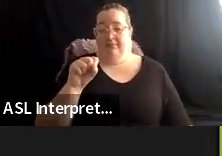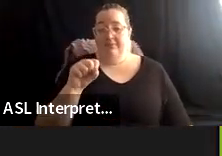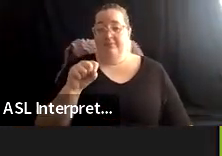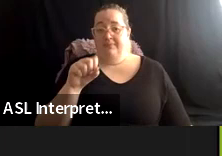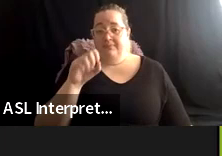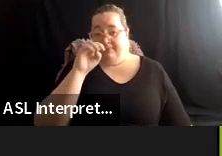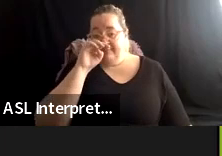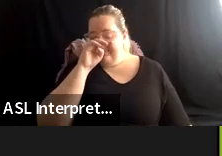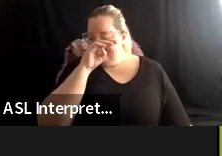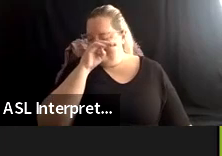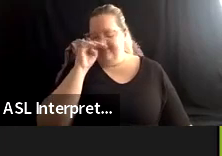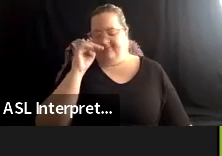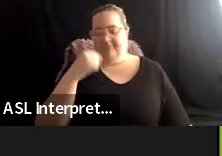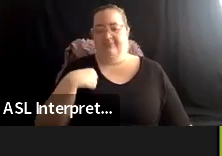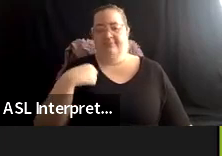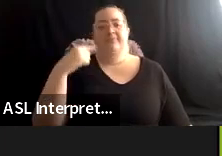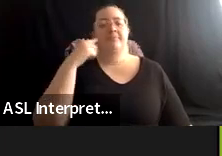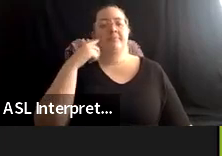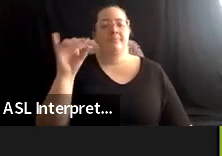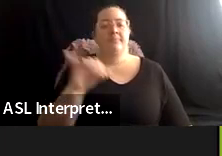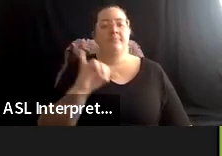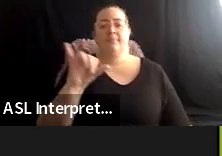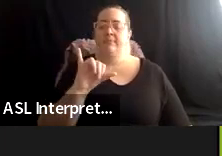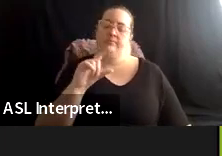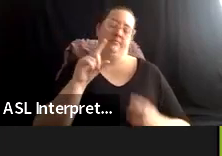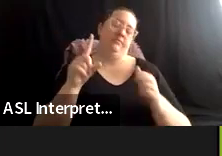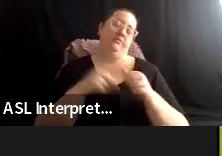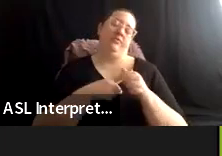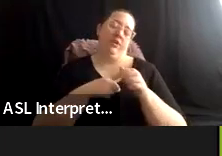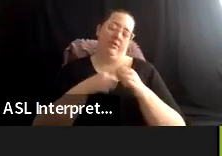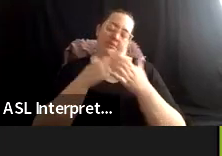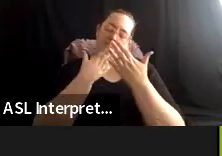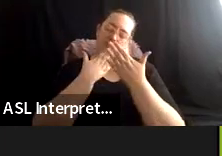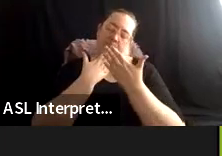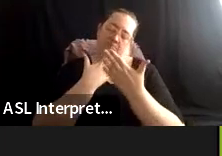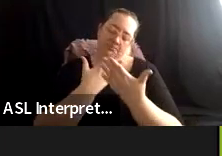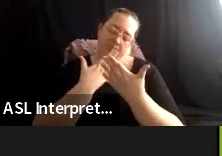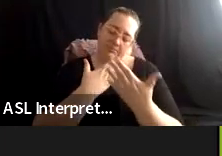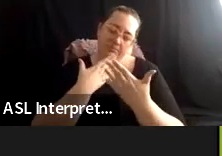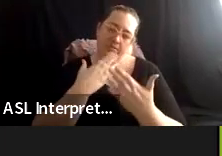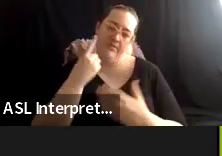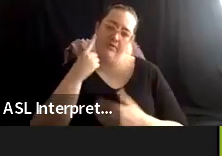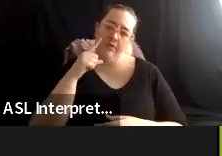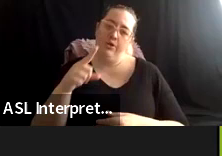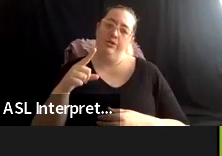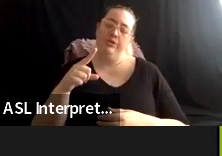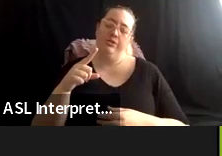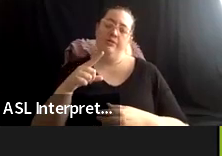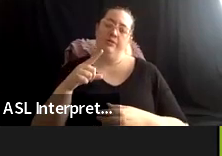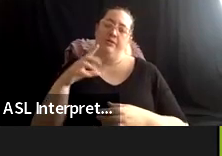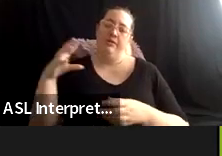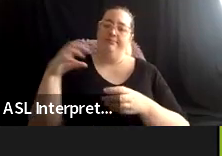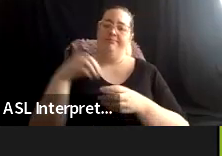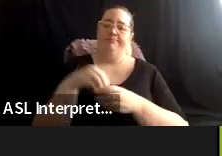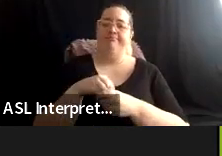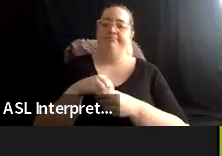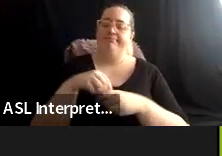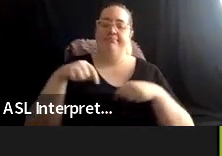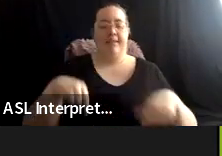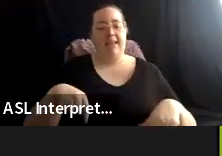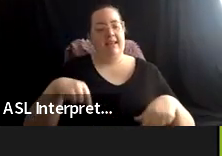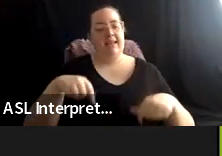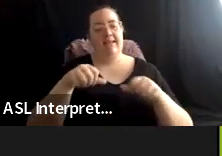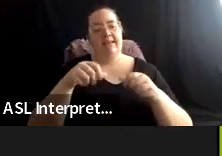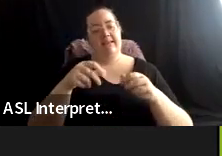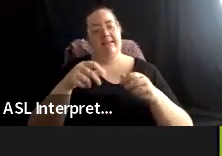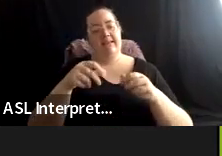I mean, and first tremendous gratitude for the, um, for stepping into this space of being accomplices because it's, uh,